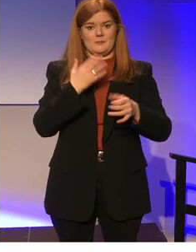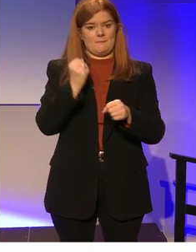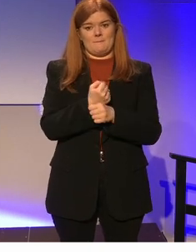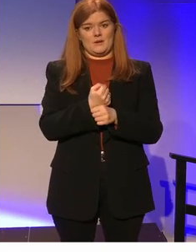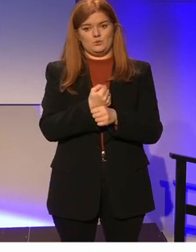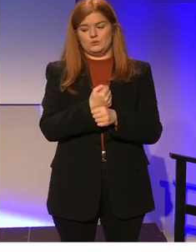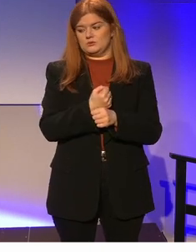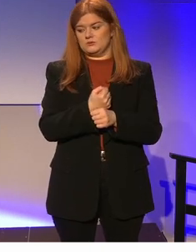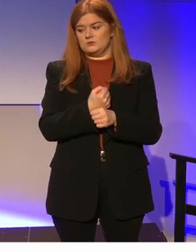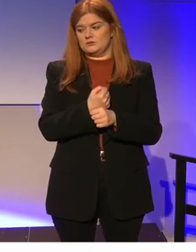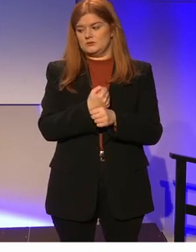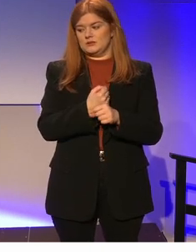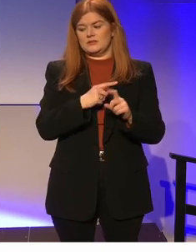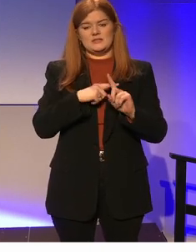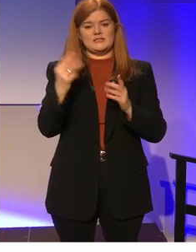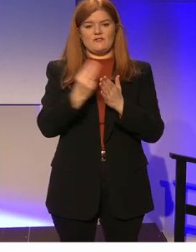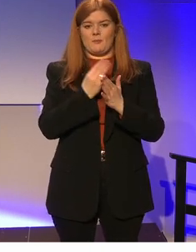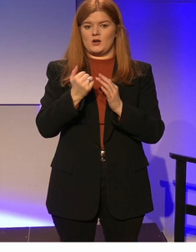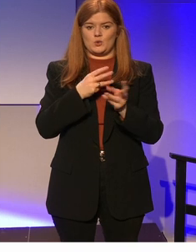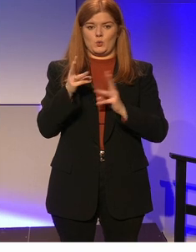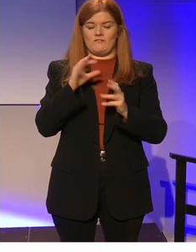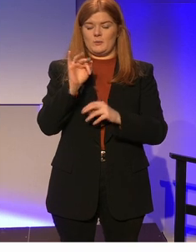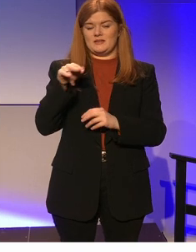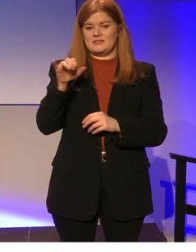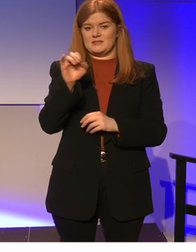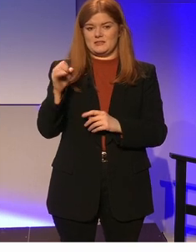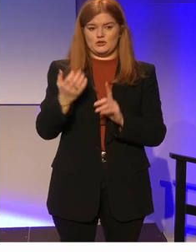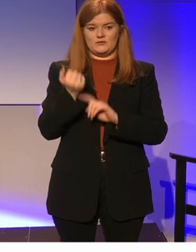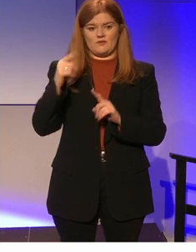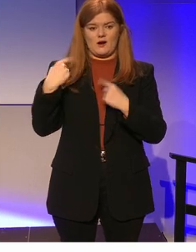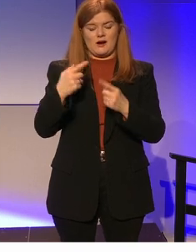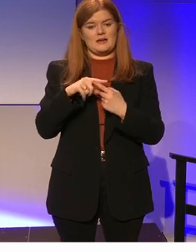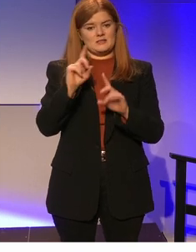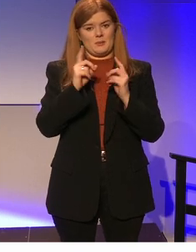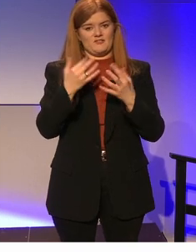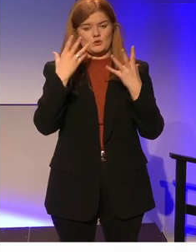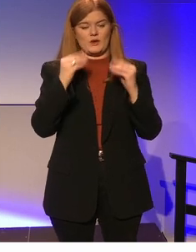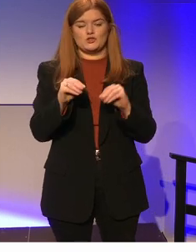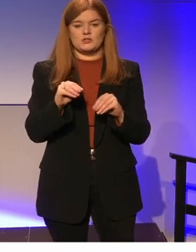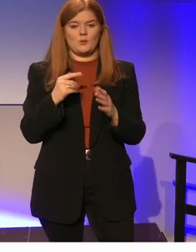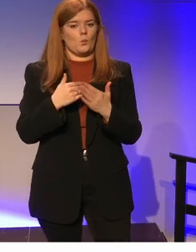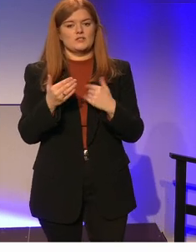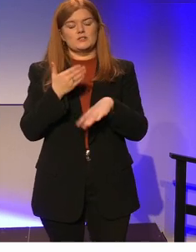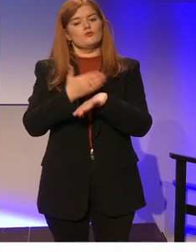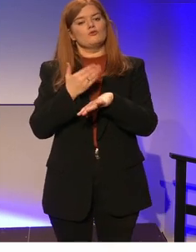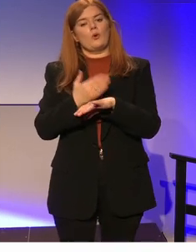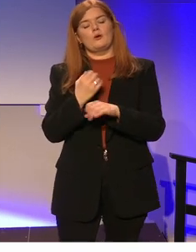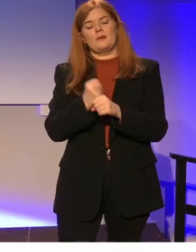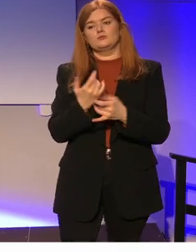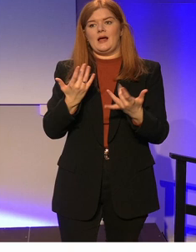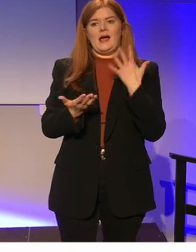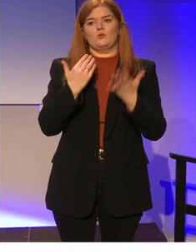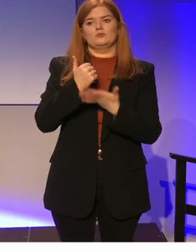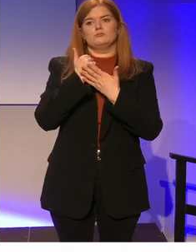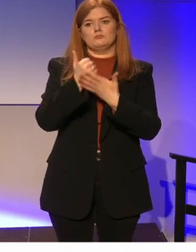to the various elements of the work that the NCSE does and the Department of Education and its role in terms of